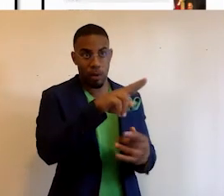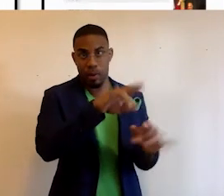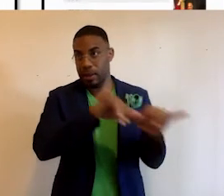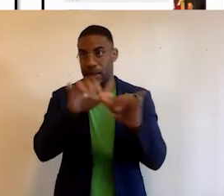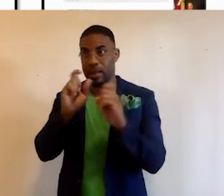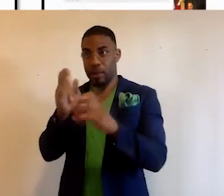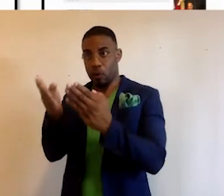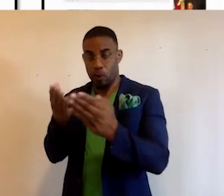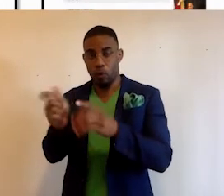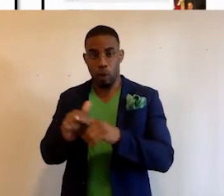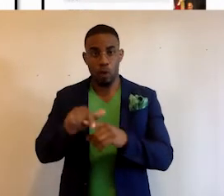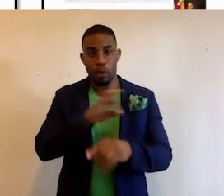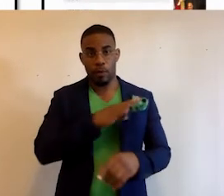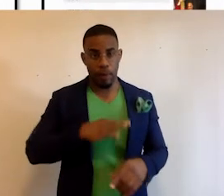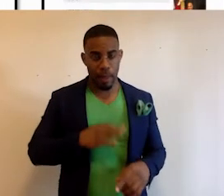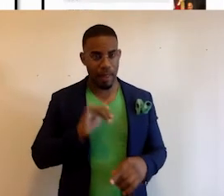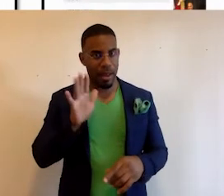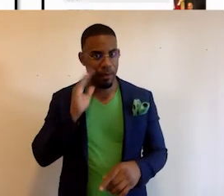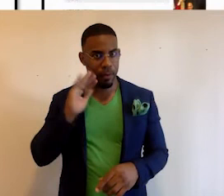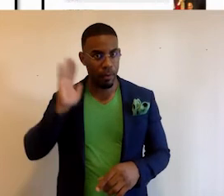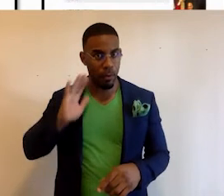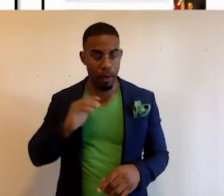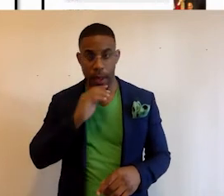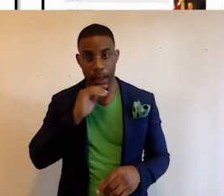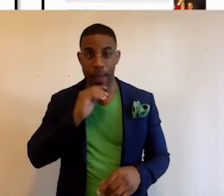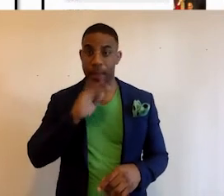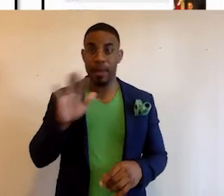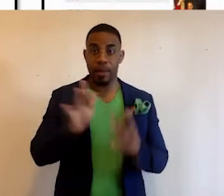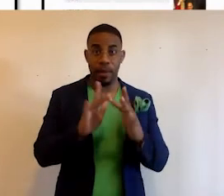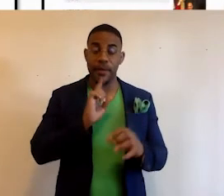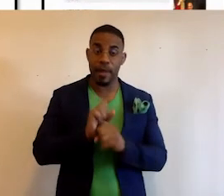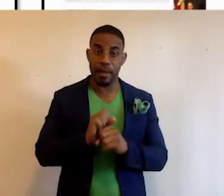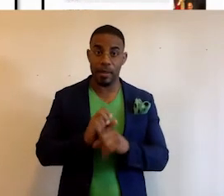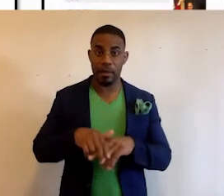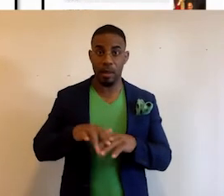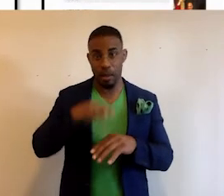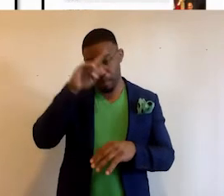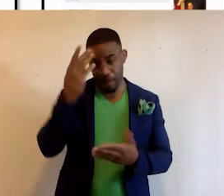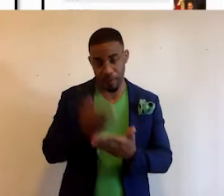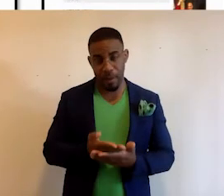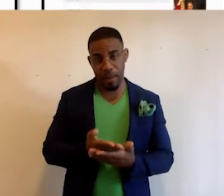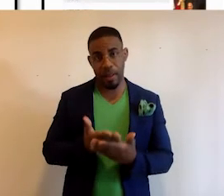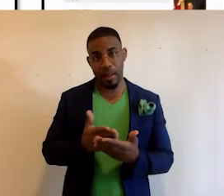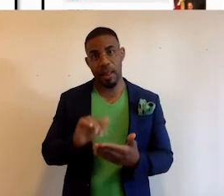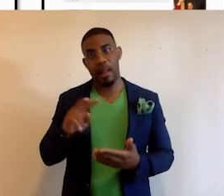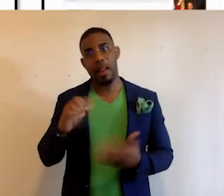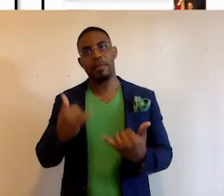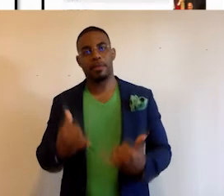to give services and training to their faculty that they never had before. And their site is actually sitting on Black Facts and live today.